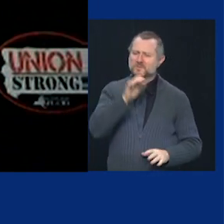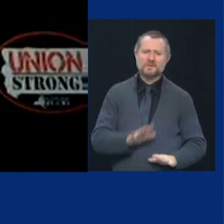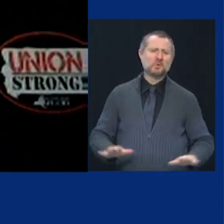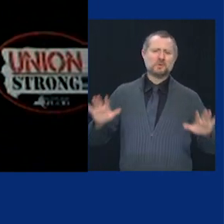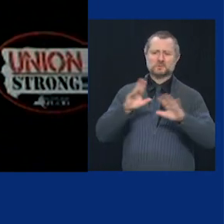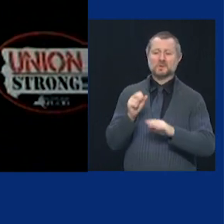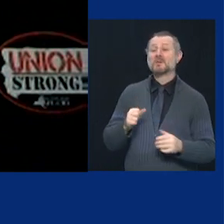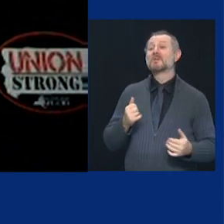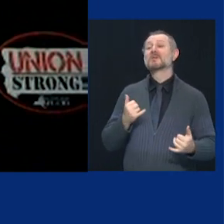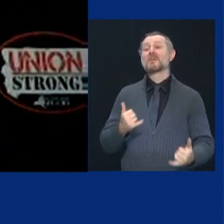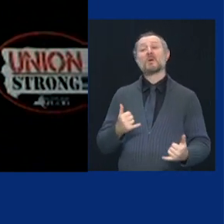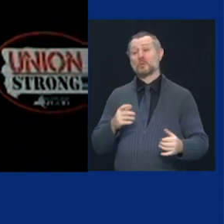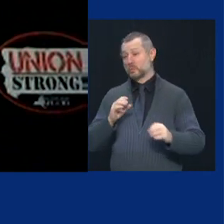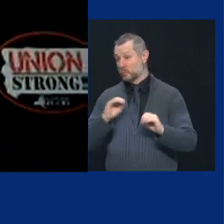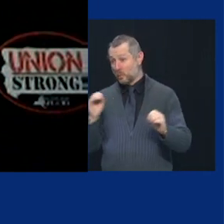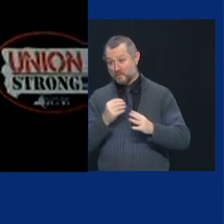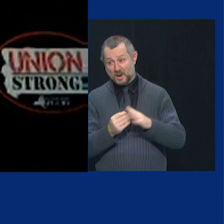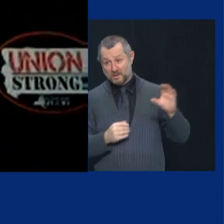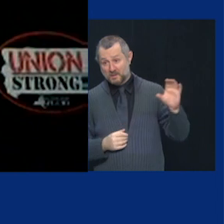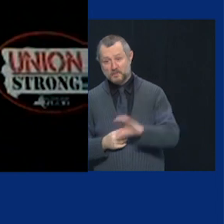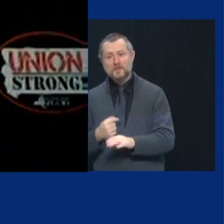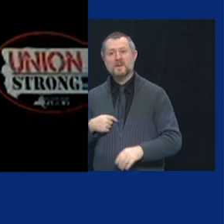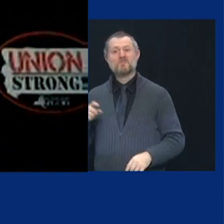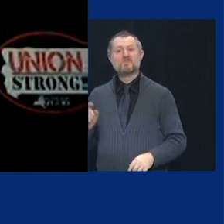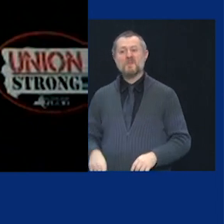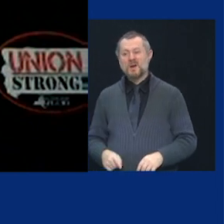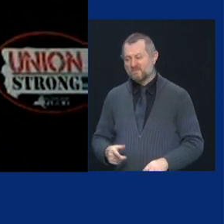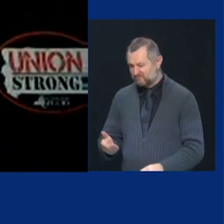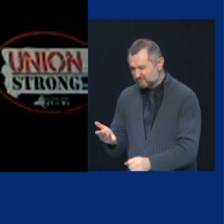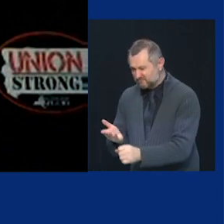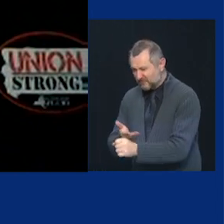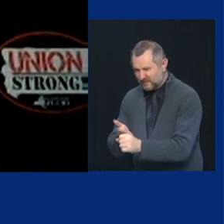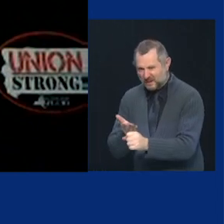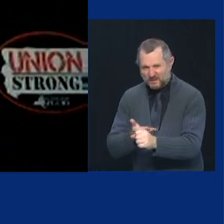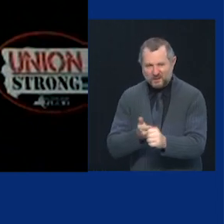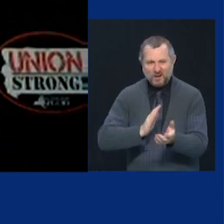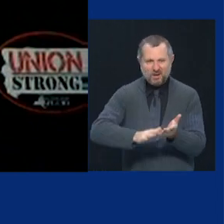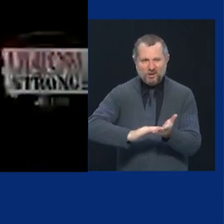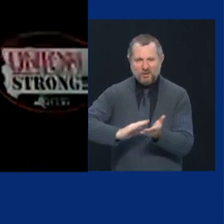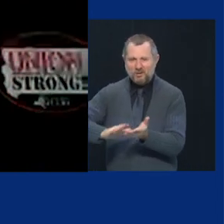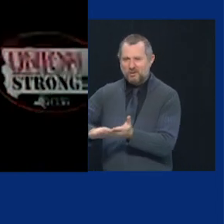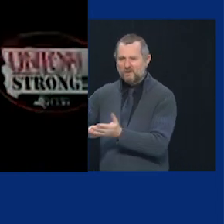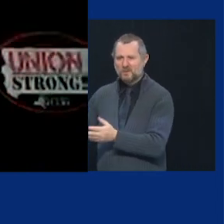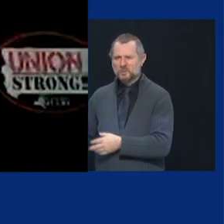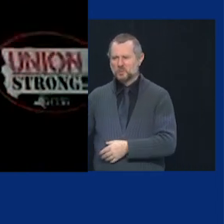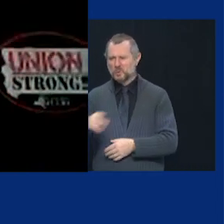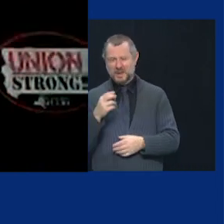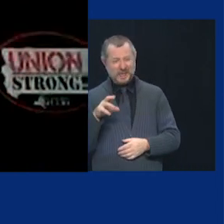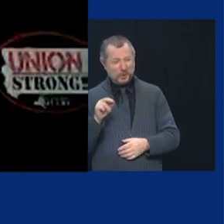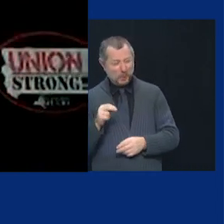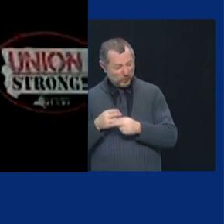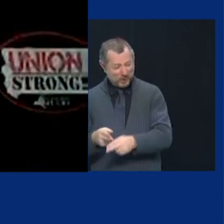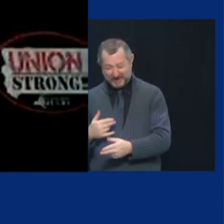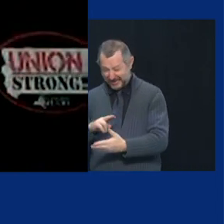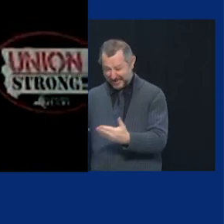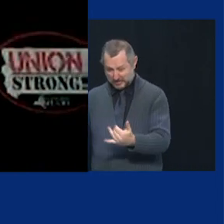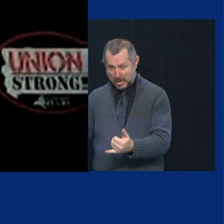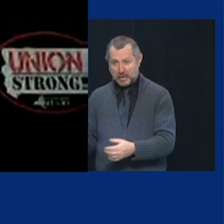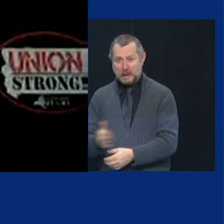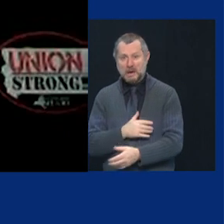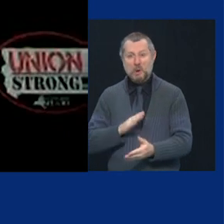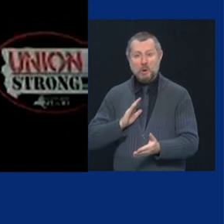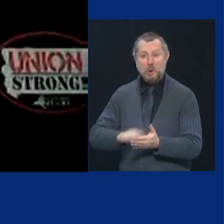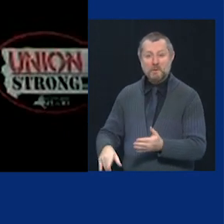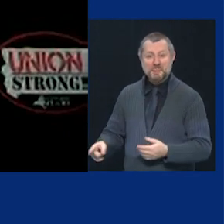off the very people who we celebrate as essential heroes uh we're going to lay off the people we need to bring this